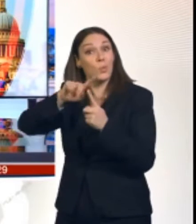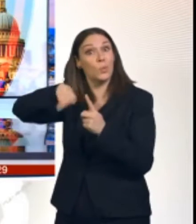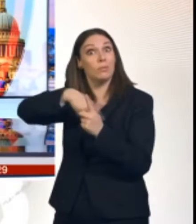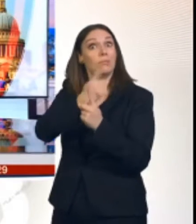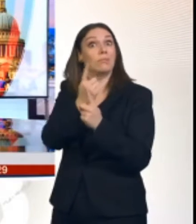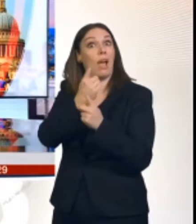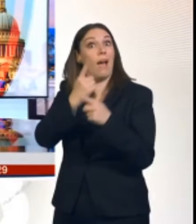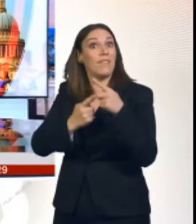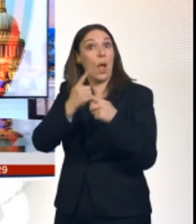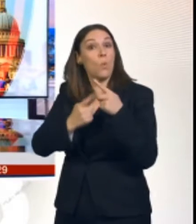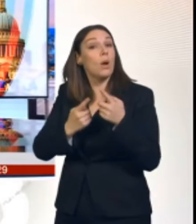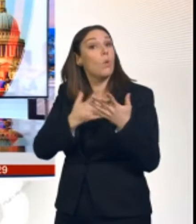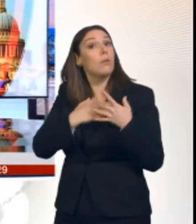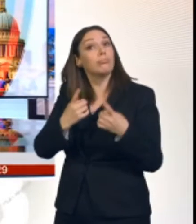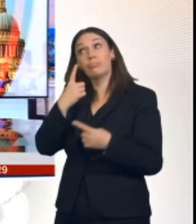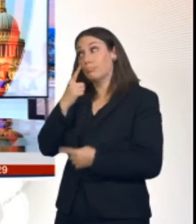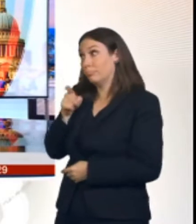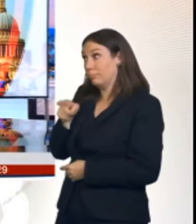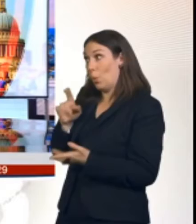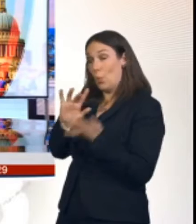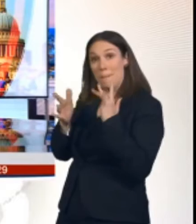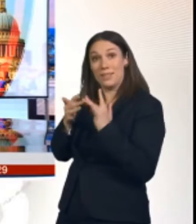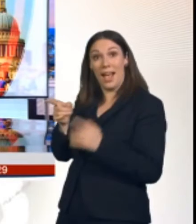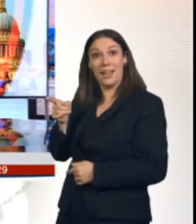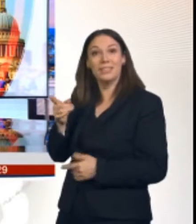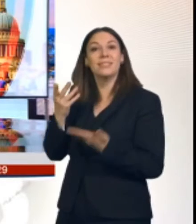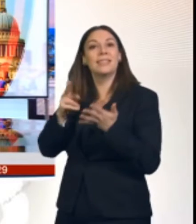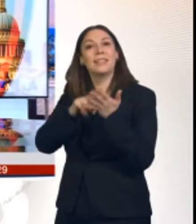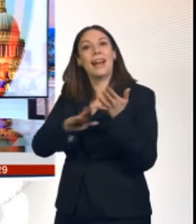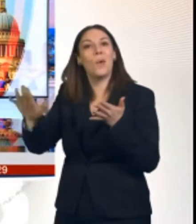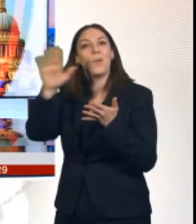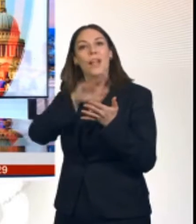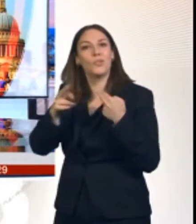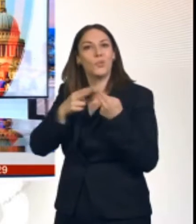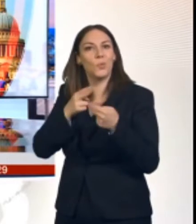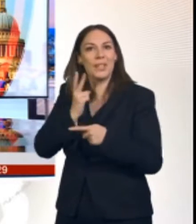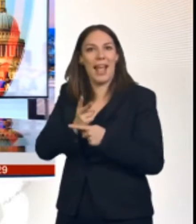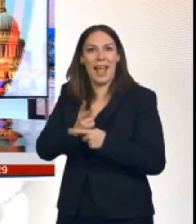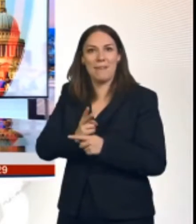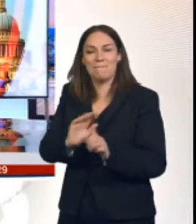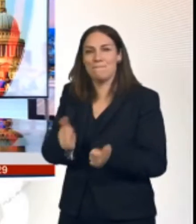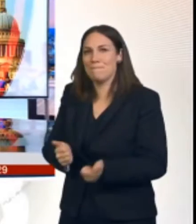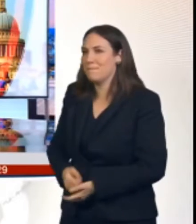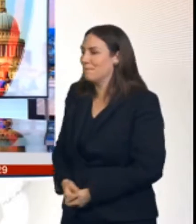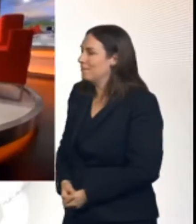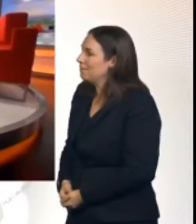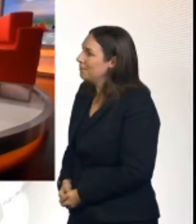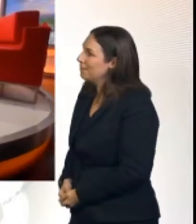half an hour. Plenty more on our website at the usual address. Now though back to Charlie and Naga. Bye bye for now.